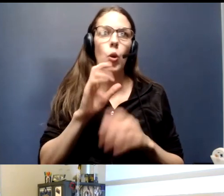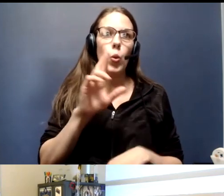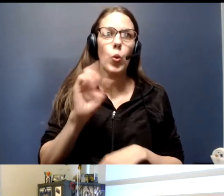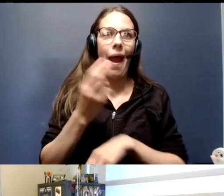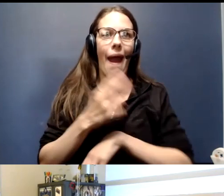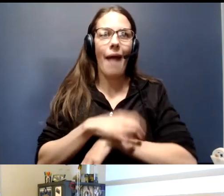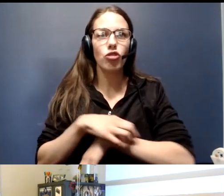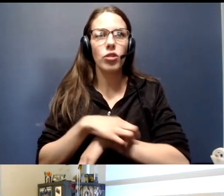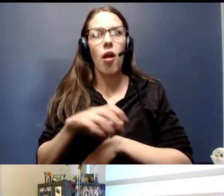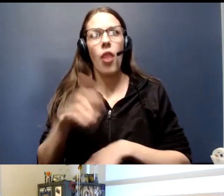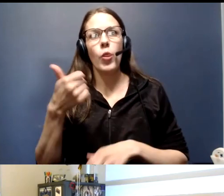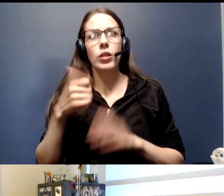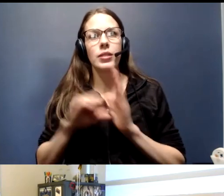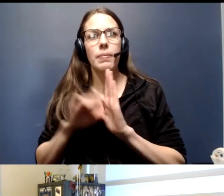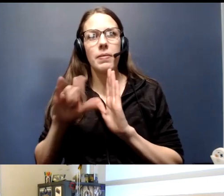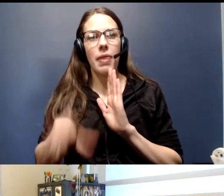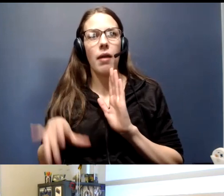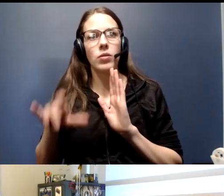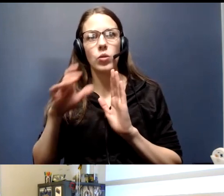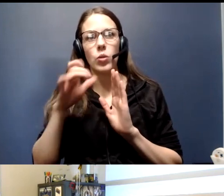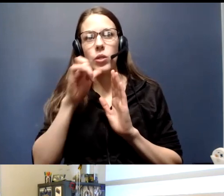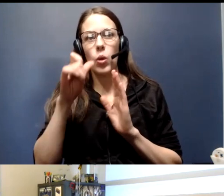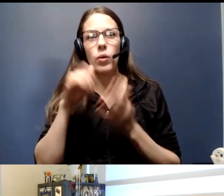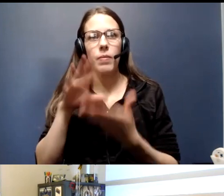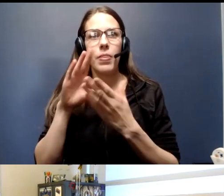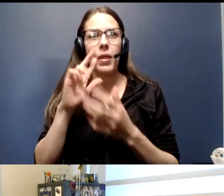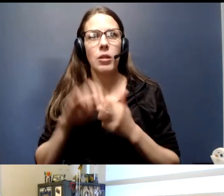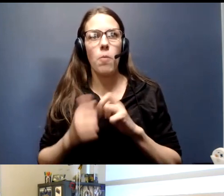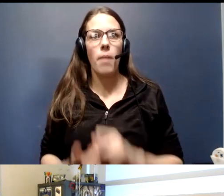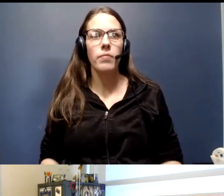other signs and symptoms of that so that we don't run into these problems.